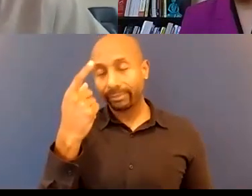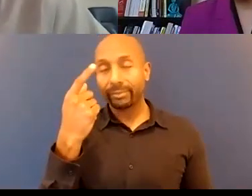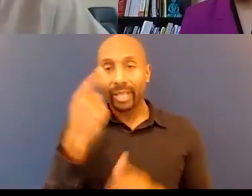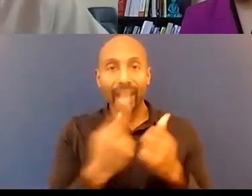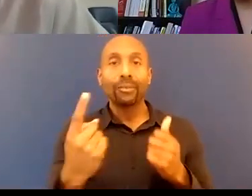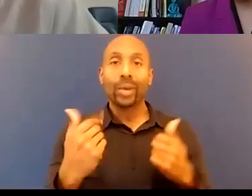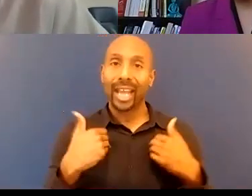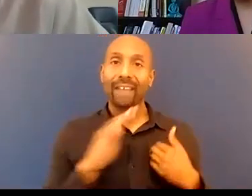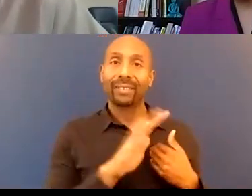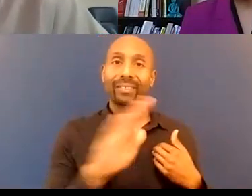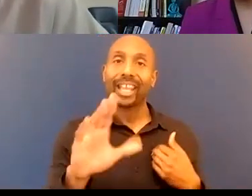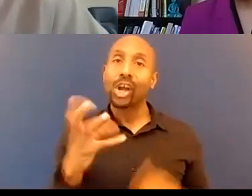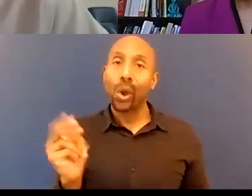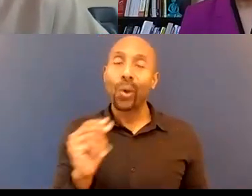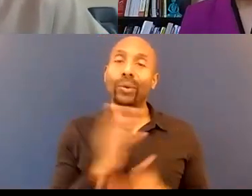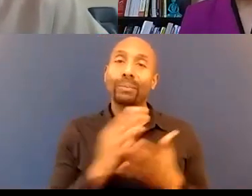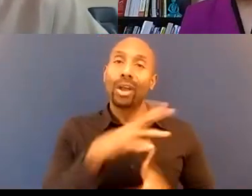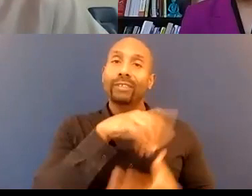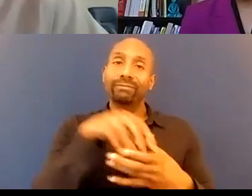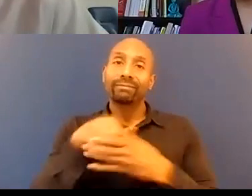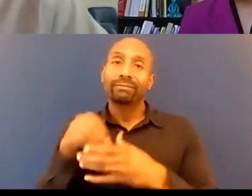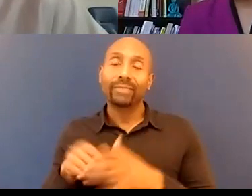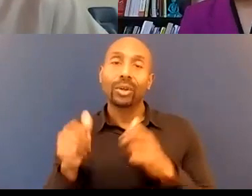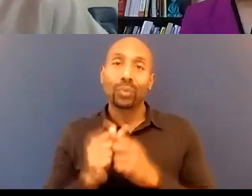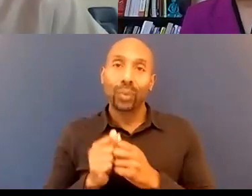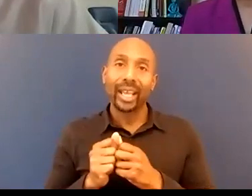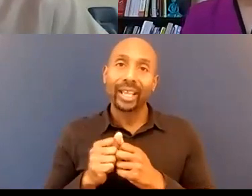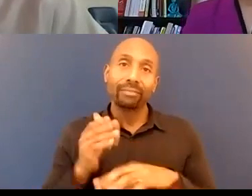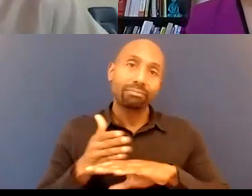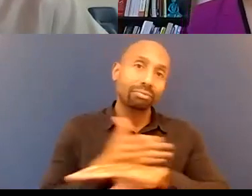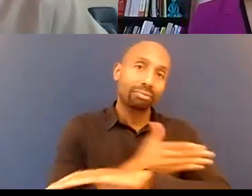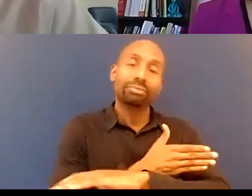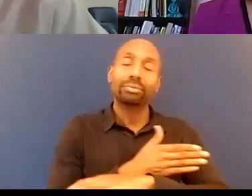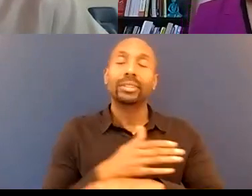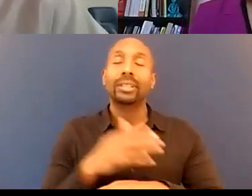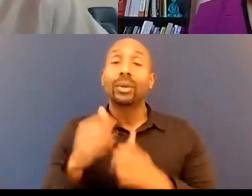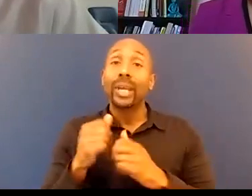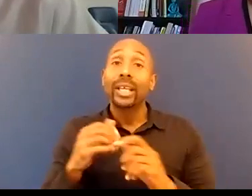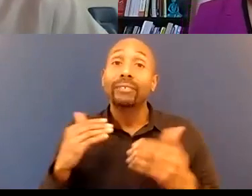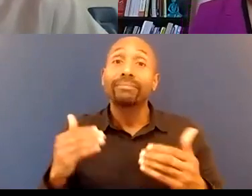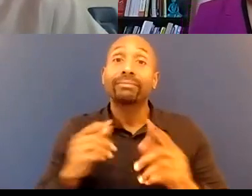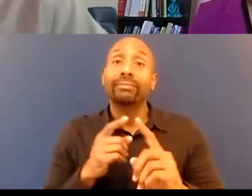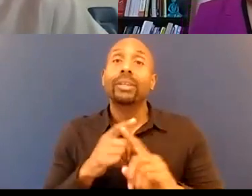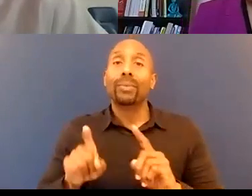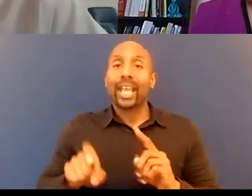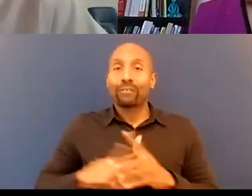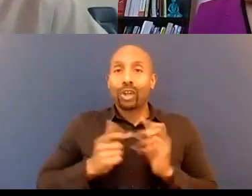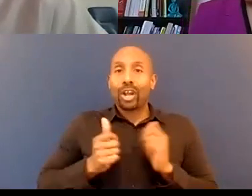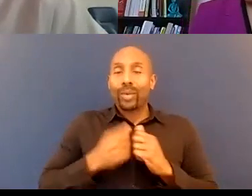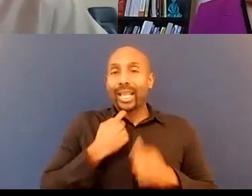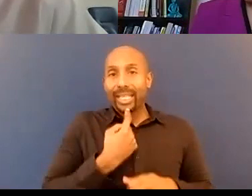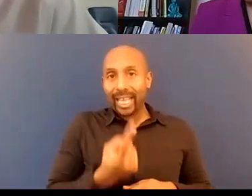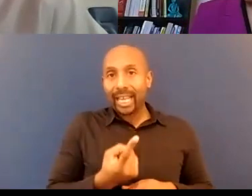play uh in kind of getting us where we need to go but it starts with truth telling and people